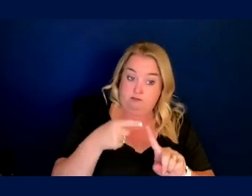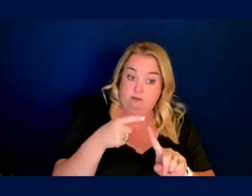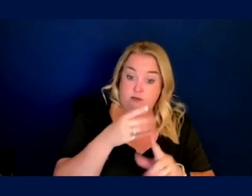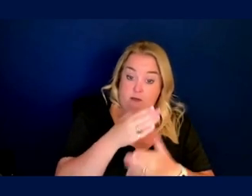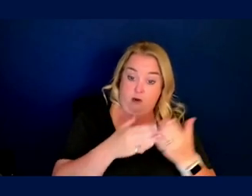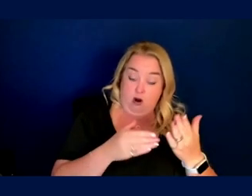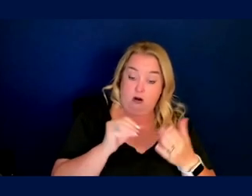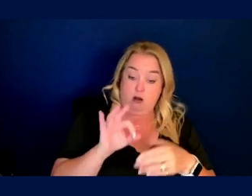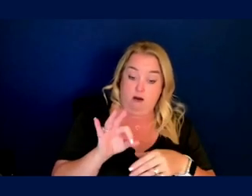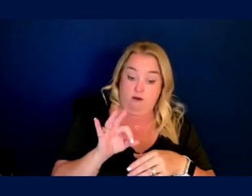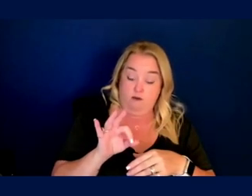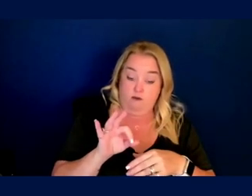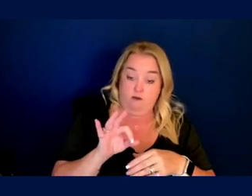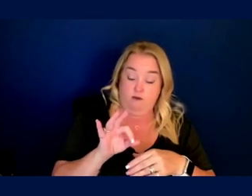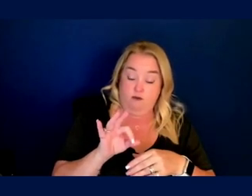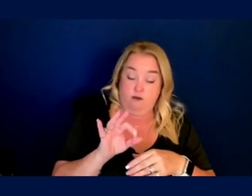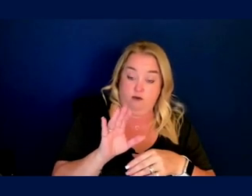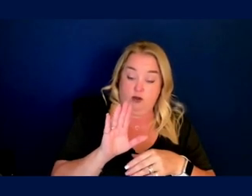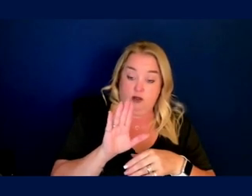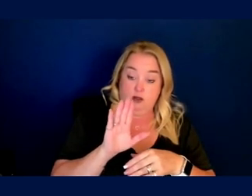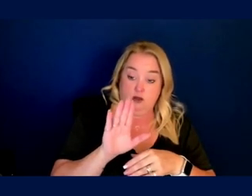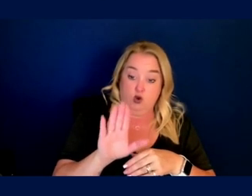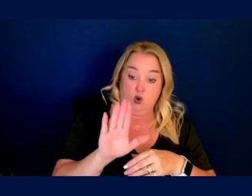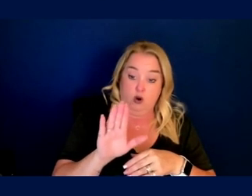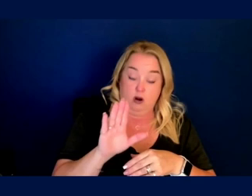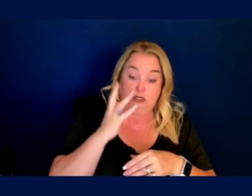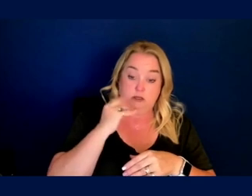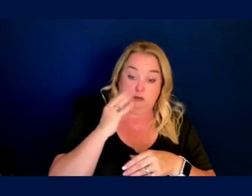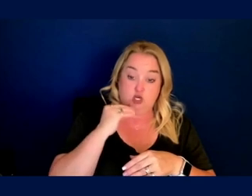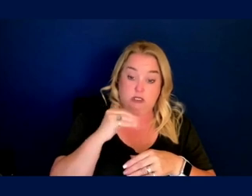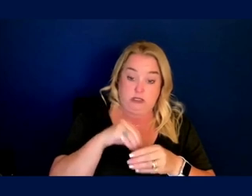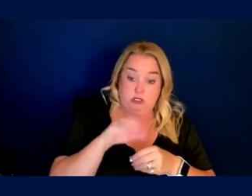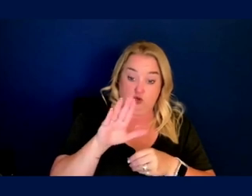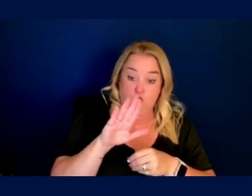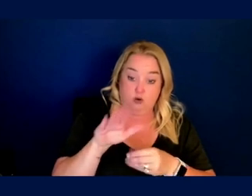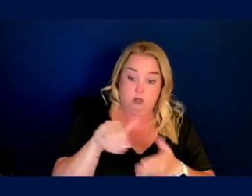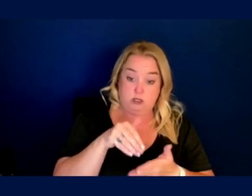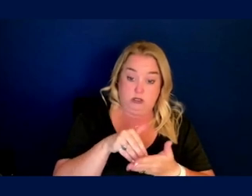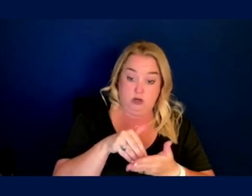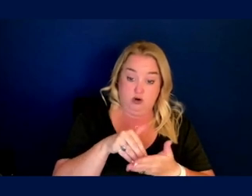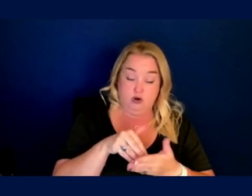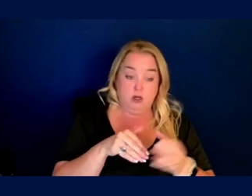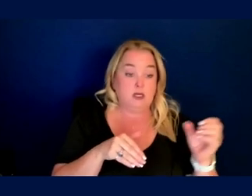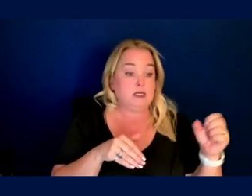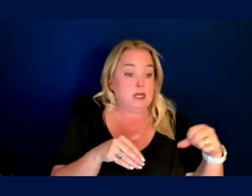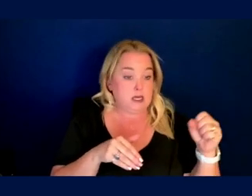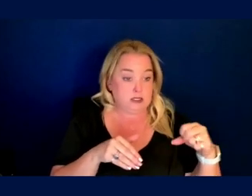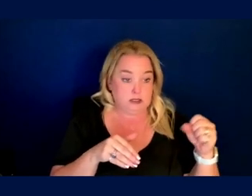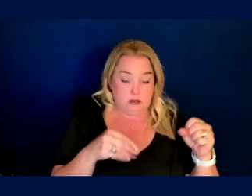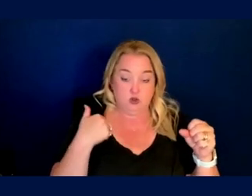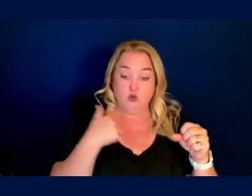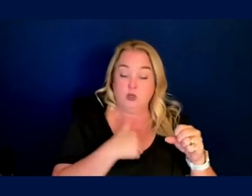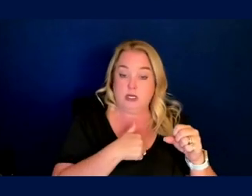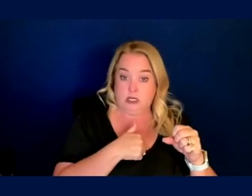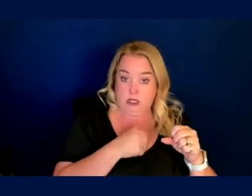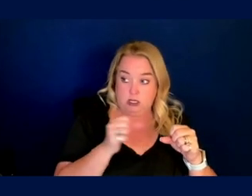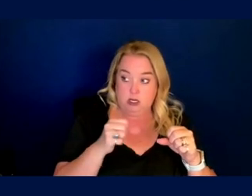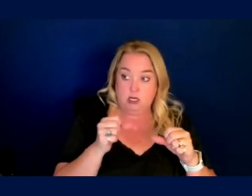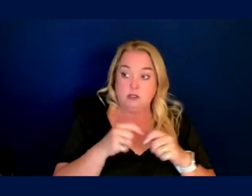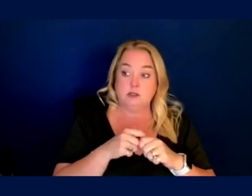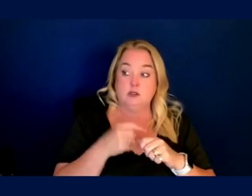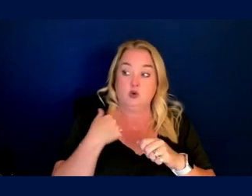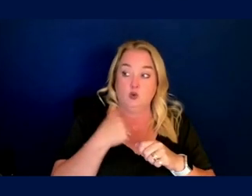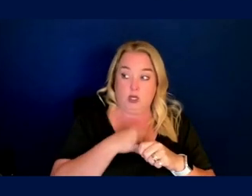profile that the portfolio that, that you do in the center? Yeah, we, um, are